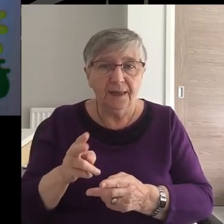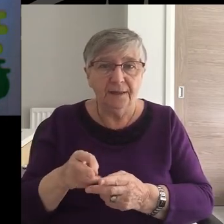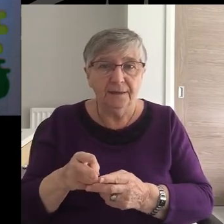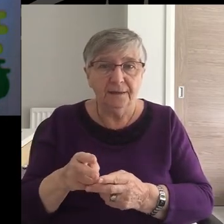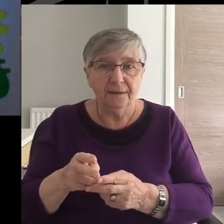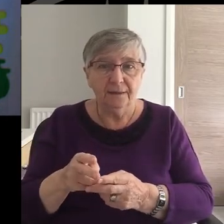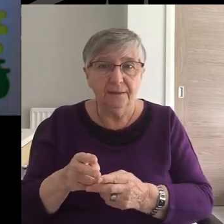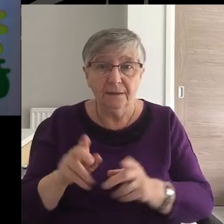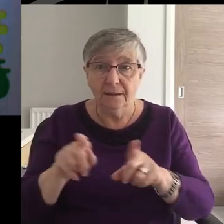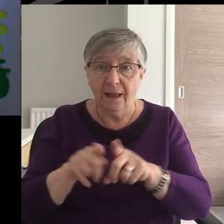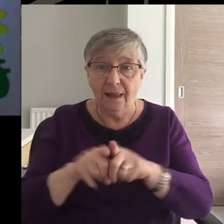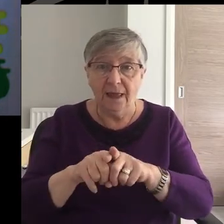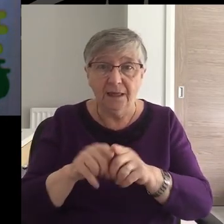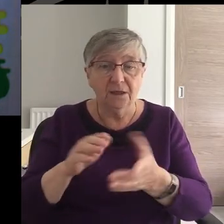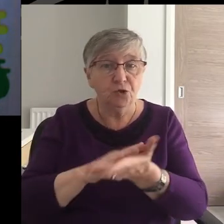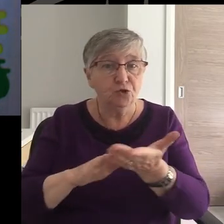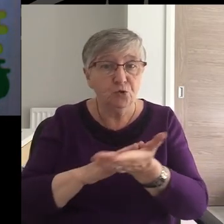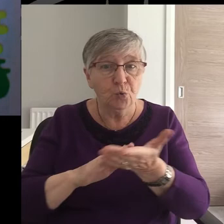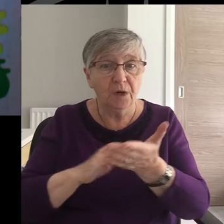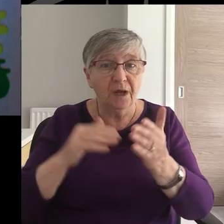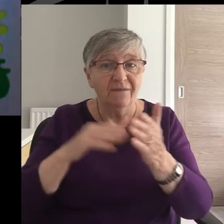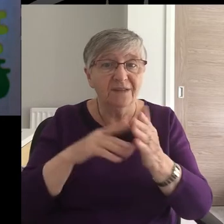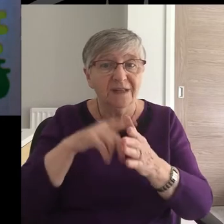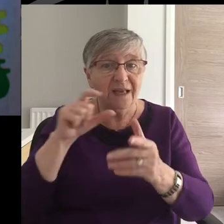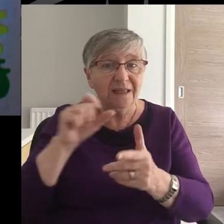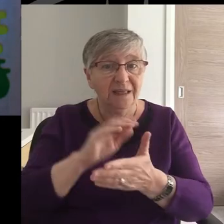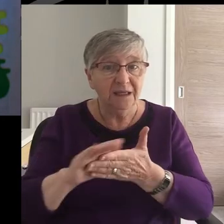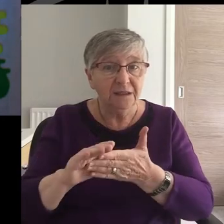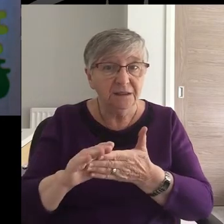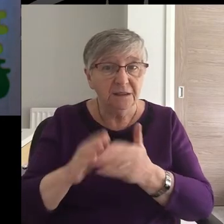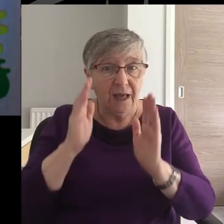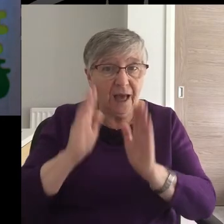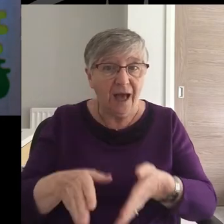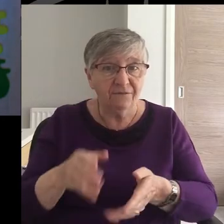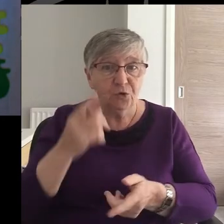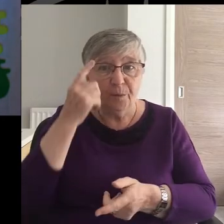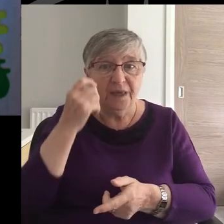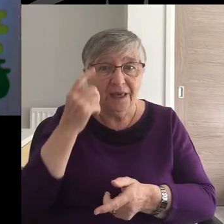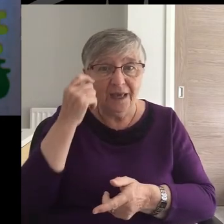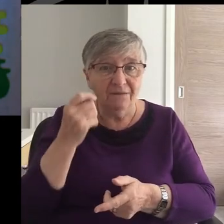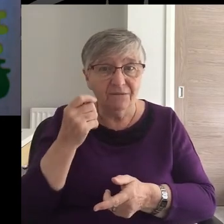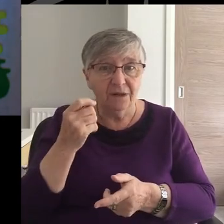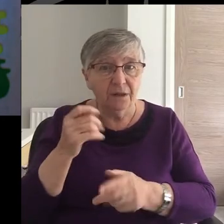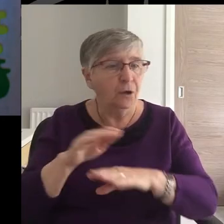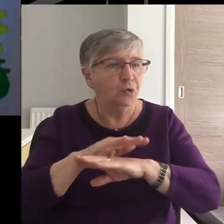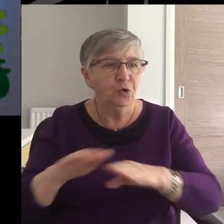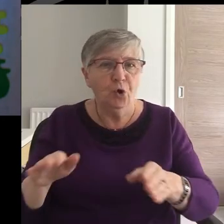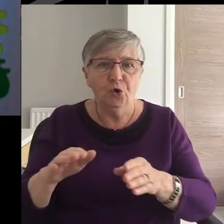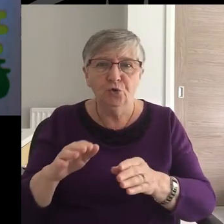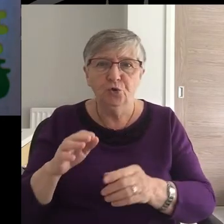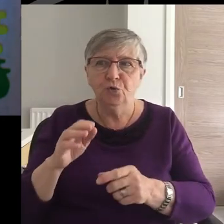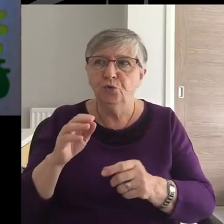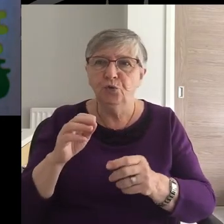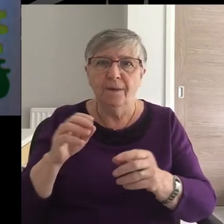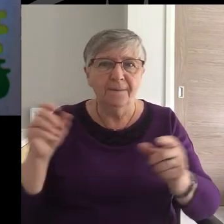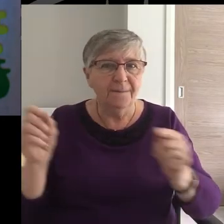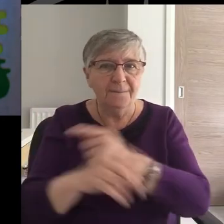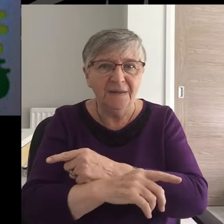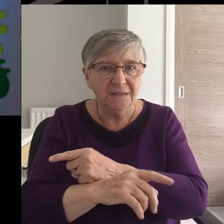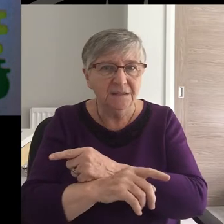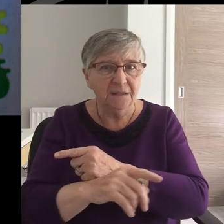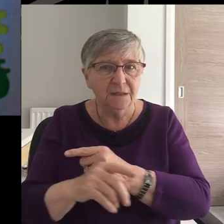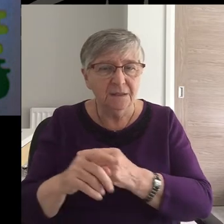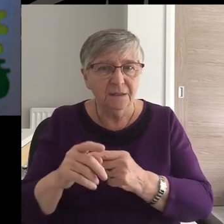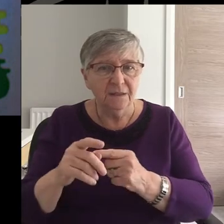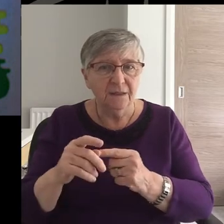Again, like the story of Zacchaeus, we must be careful not to sanitize the radical call